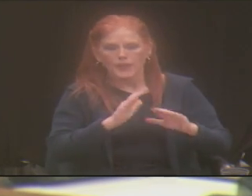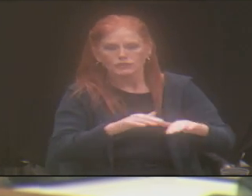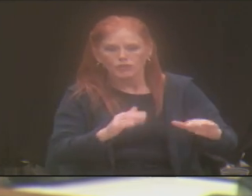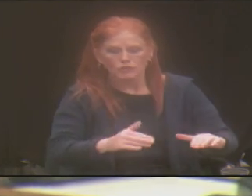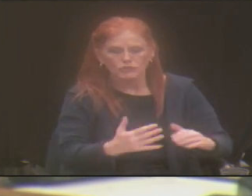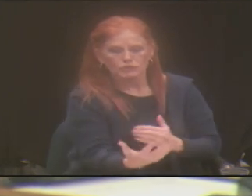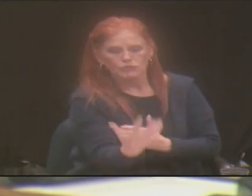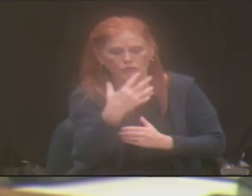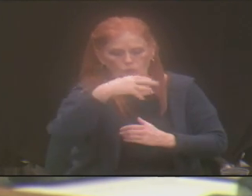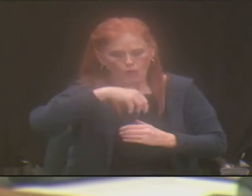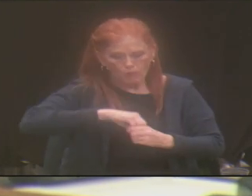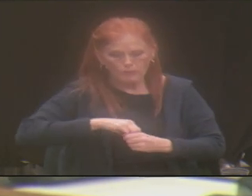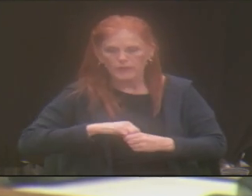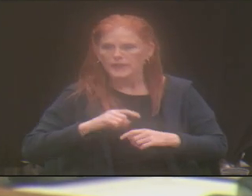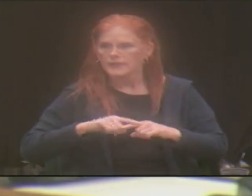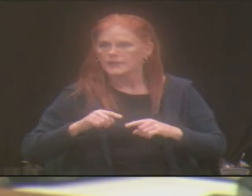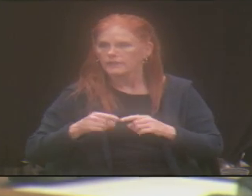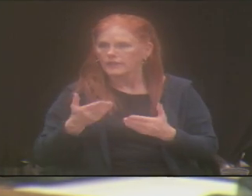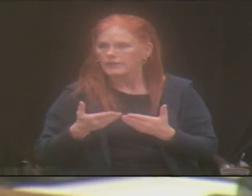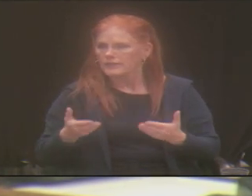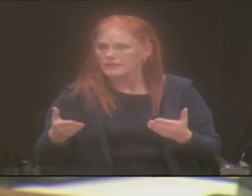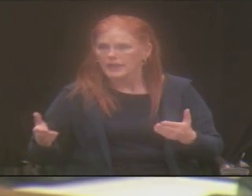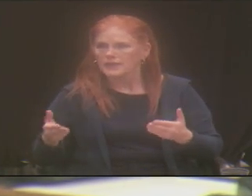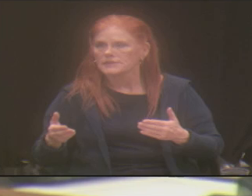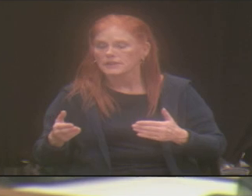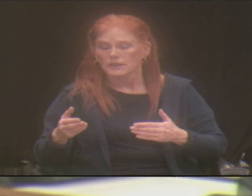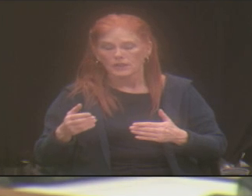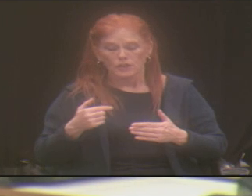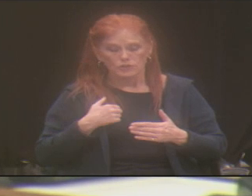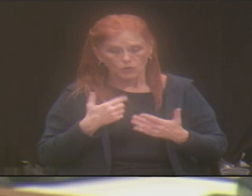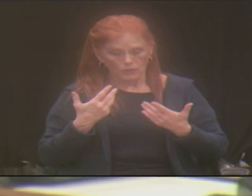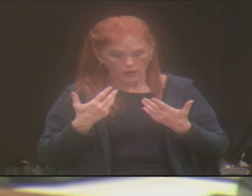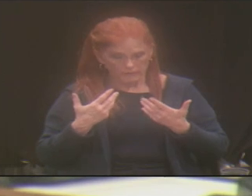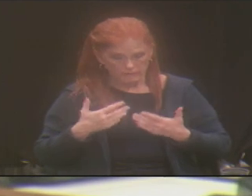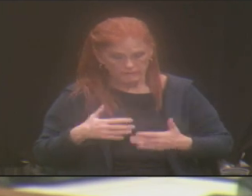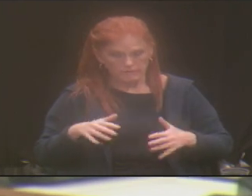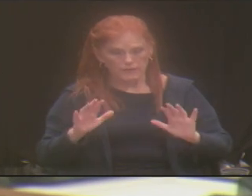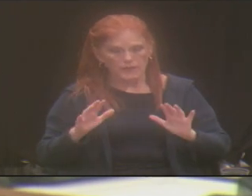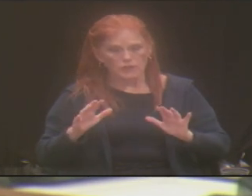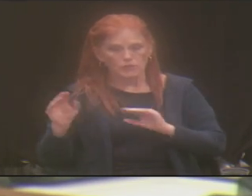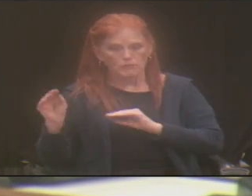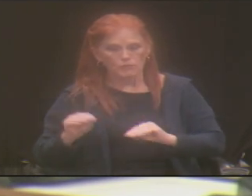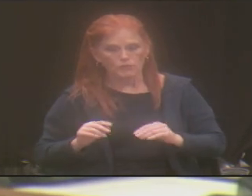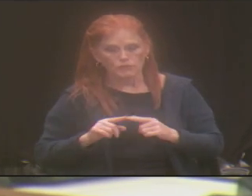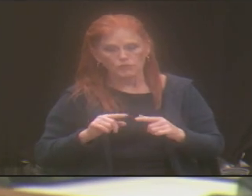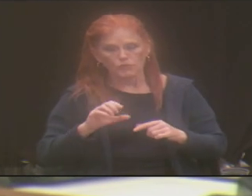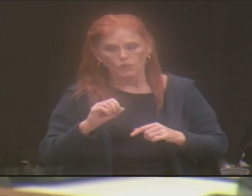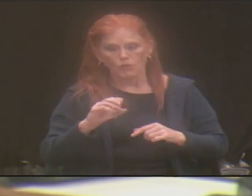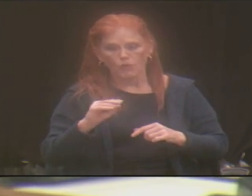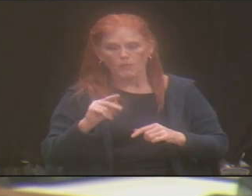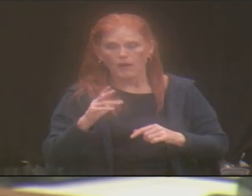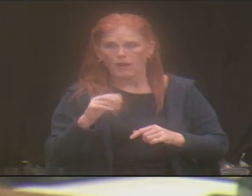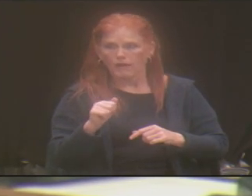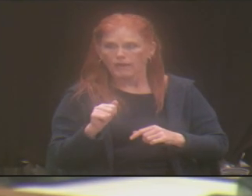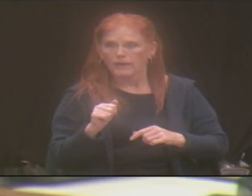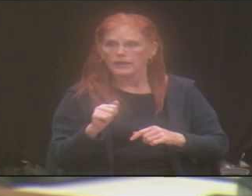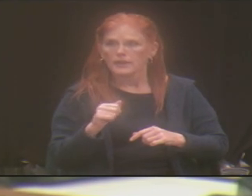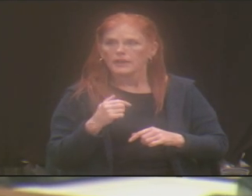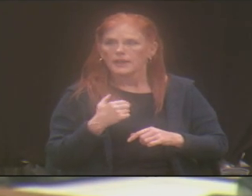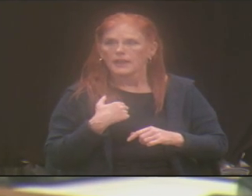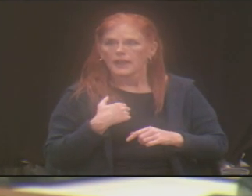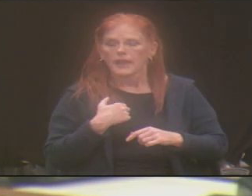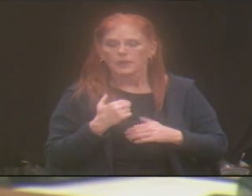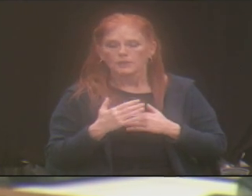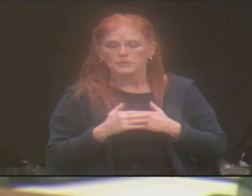into things. And so when I moved into the Omaha area, when I was called to